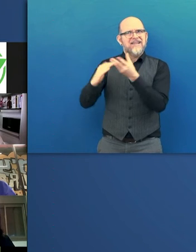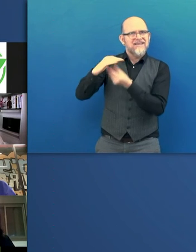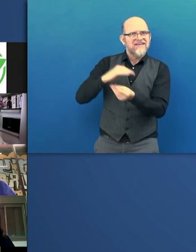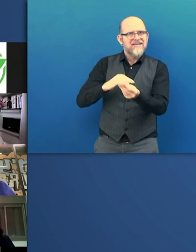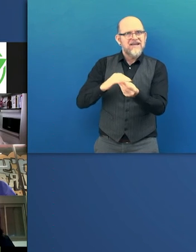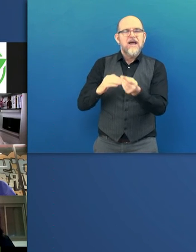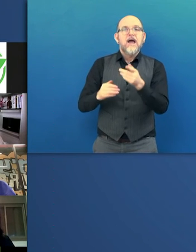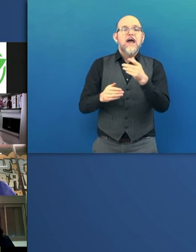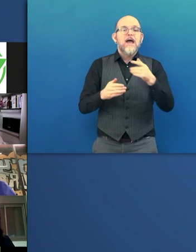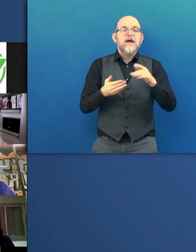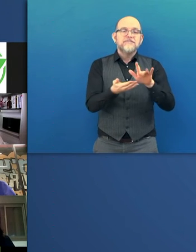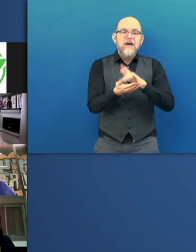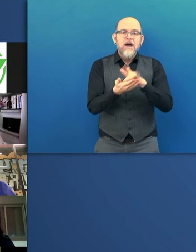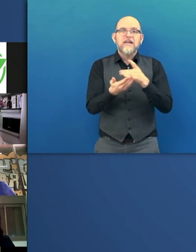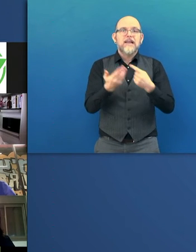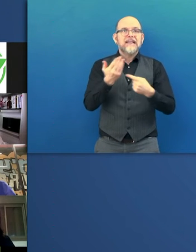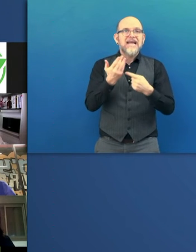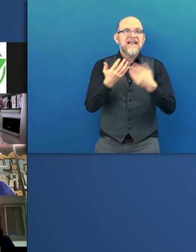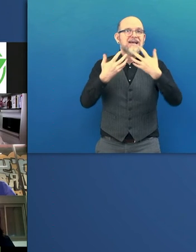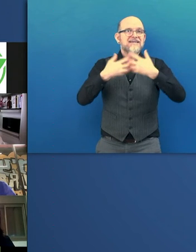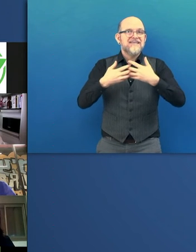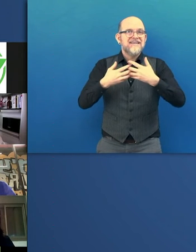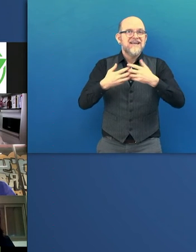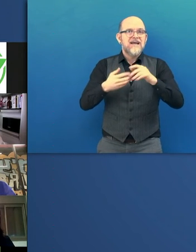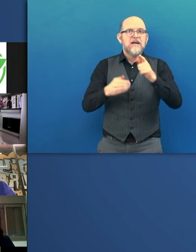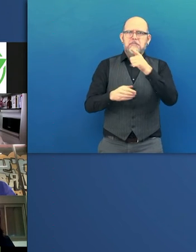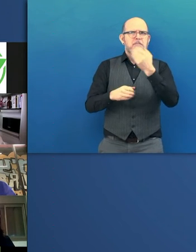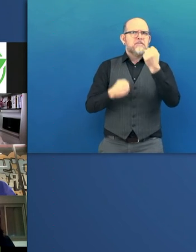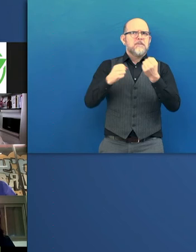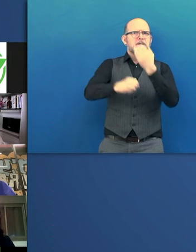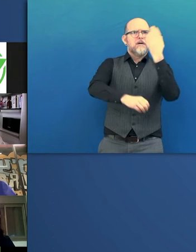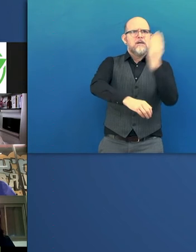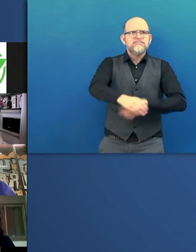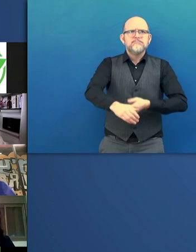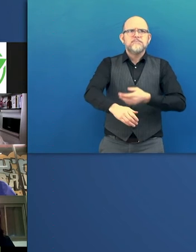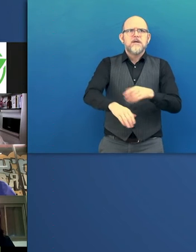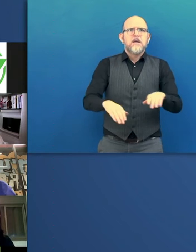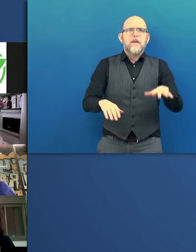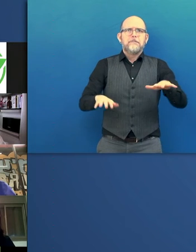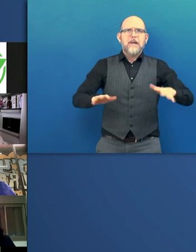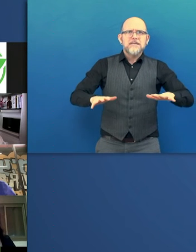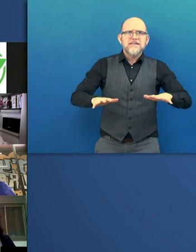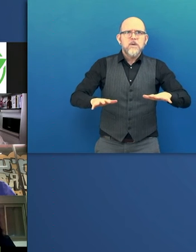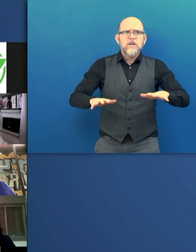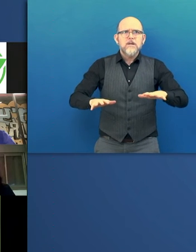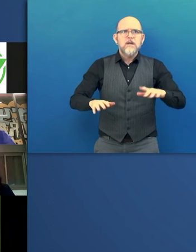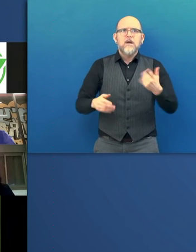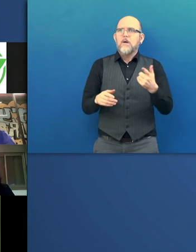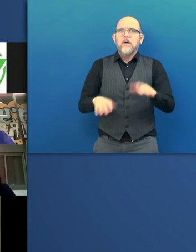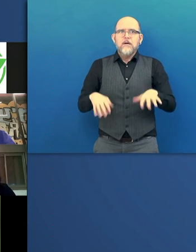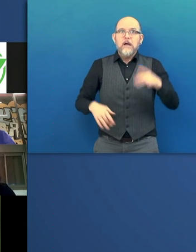This is due to injury, paralysis or disease, things like Parkinson, tremor, paralysis due to stroke, amputation, upper limb